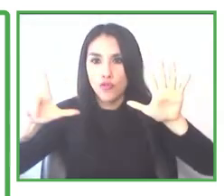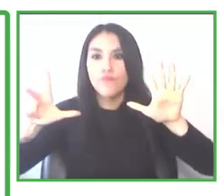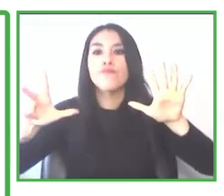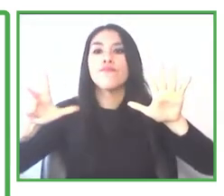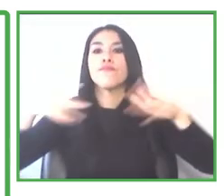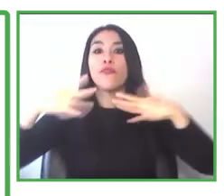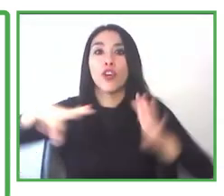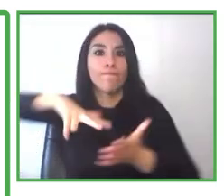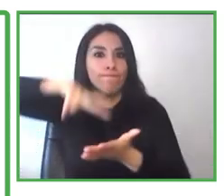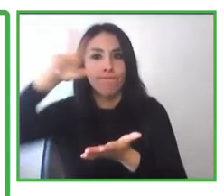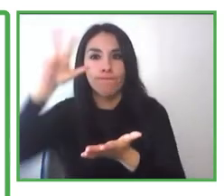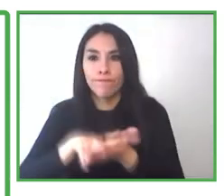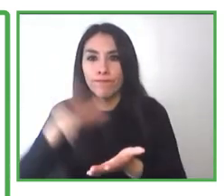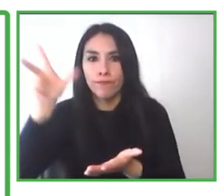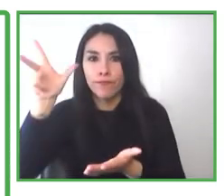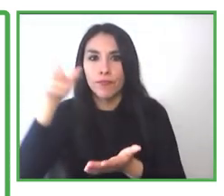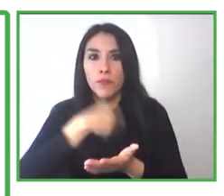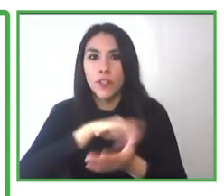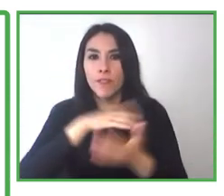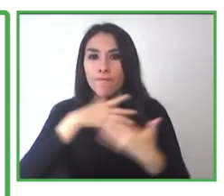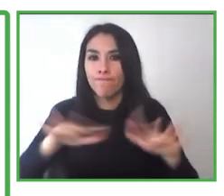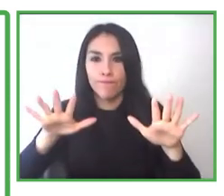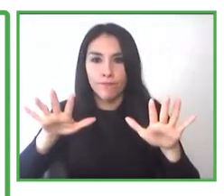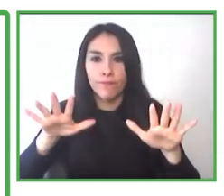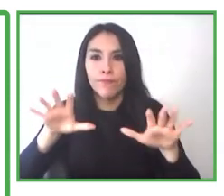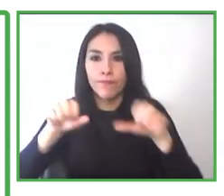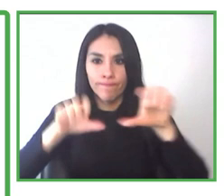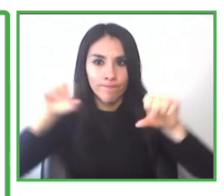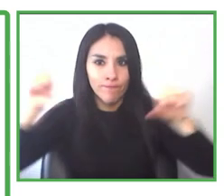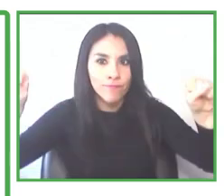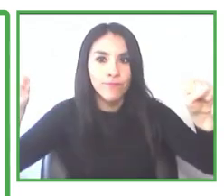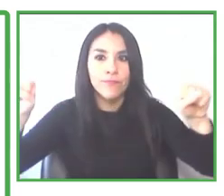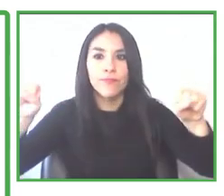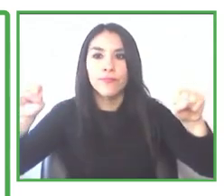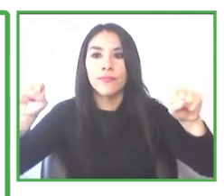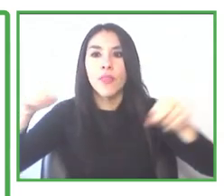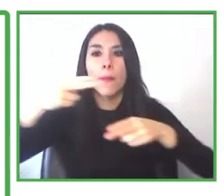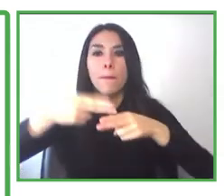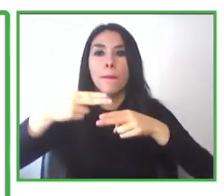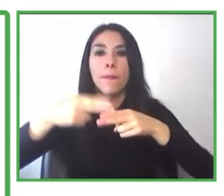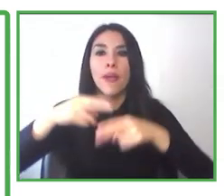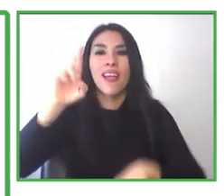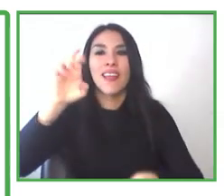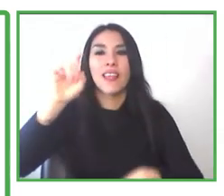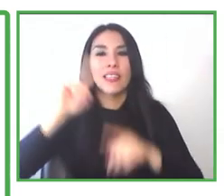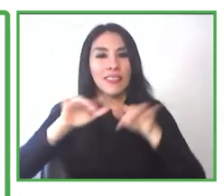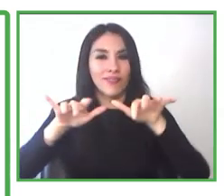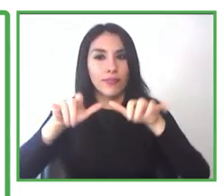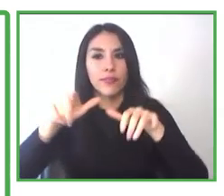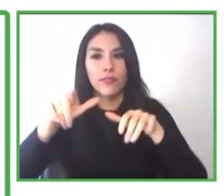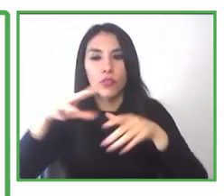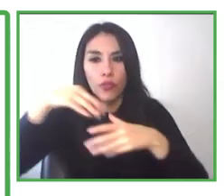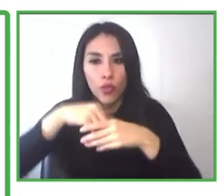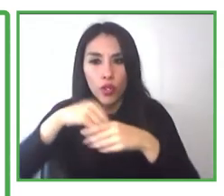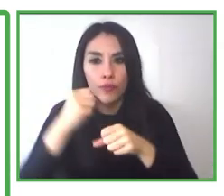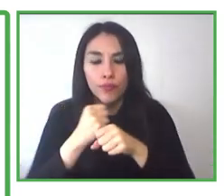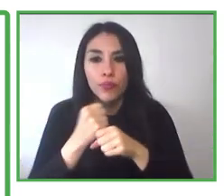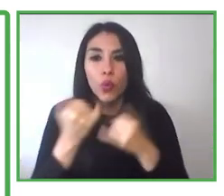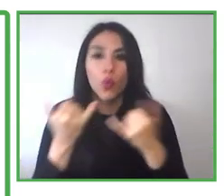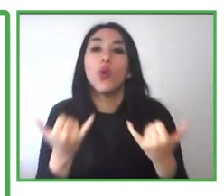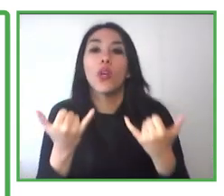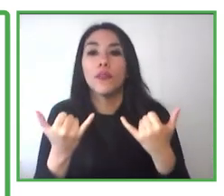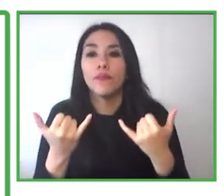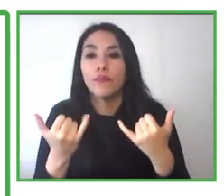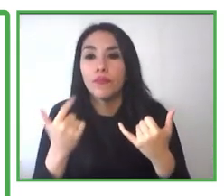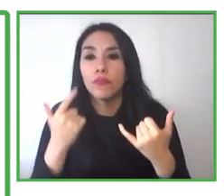an agreement that was created called Red Emplei Inclusivo, which aims to provide real opportunities